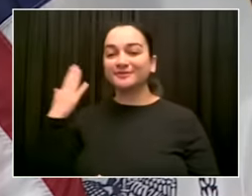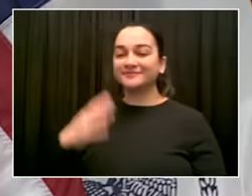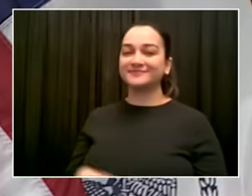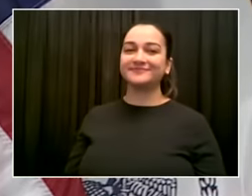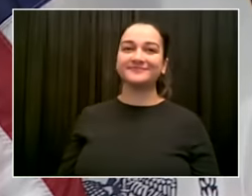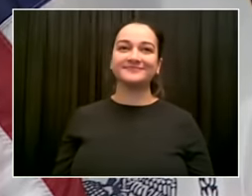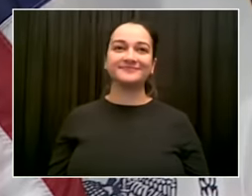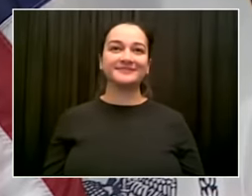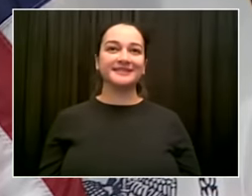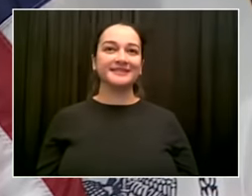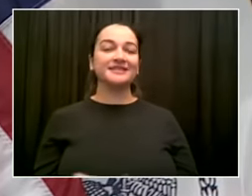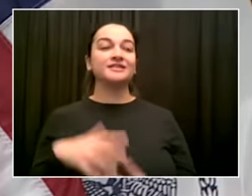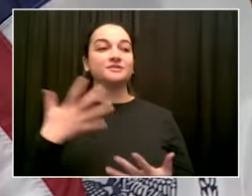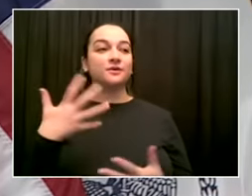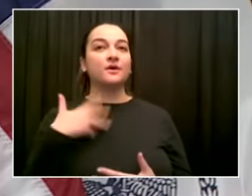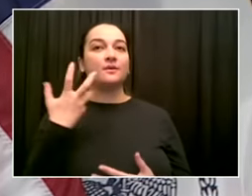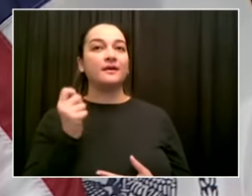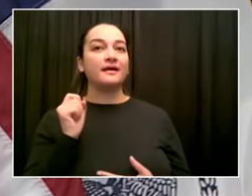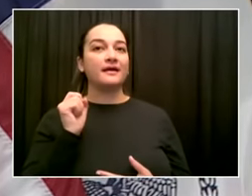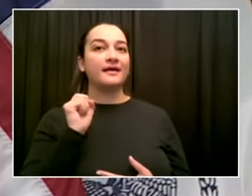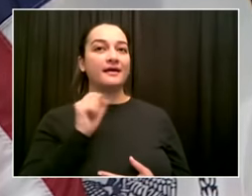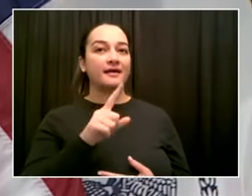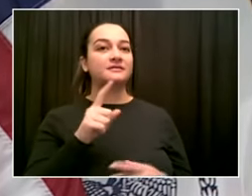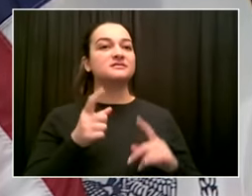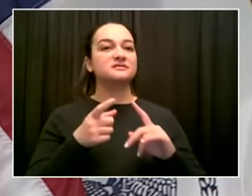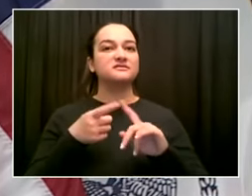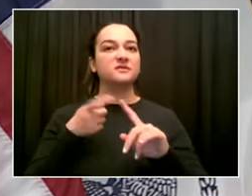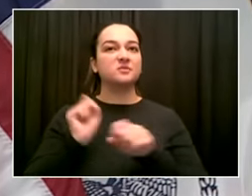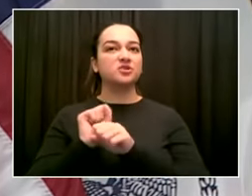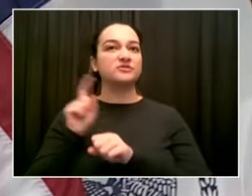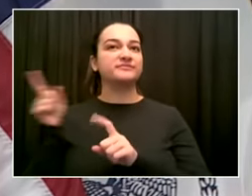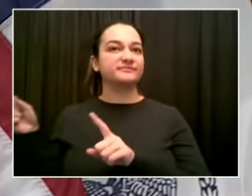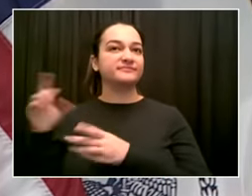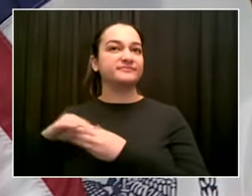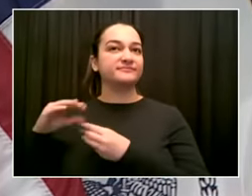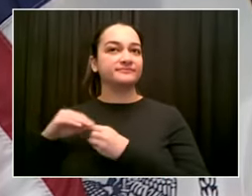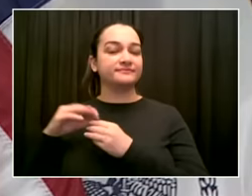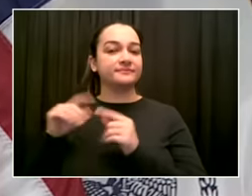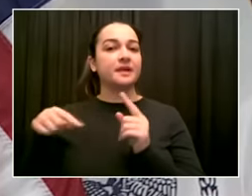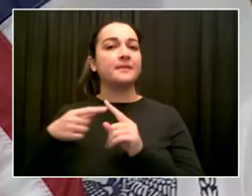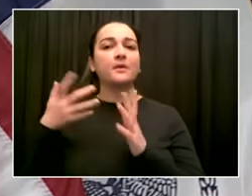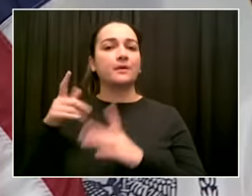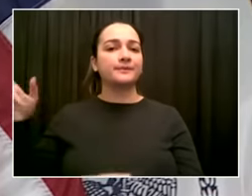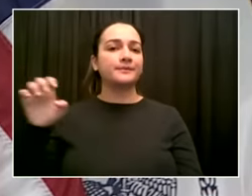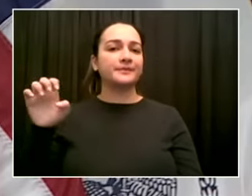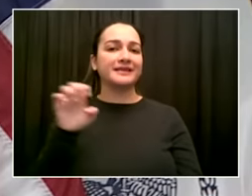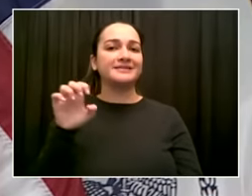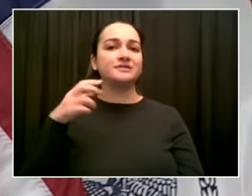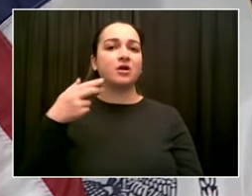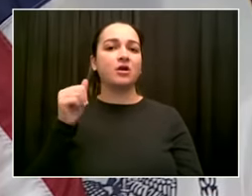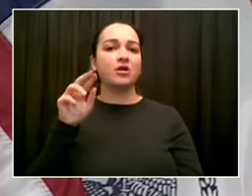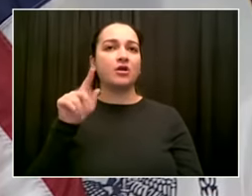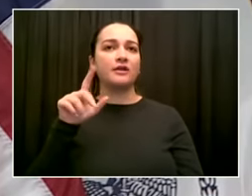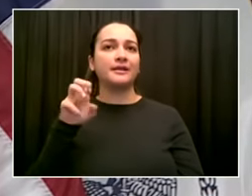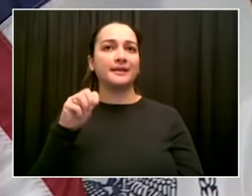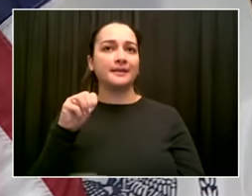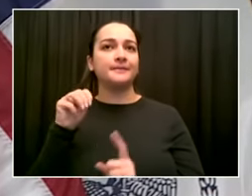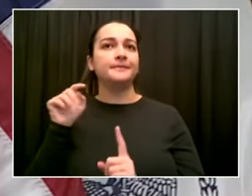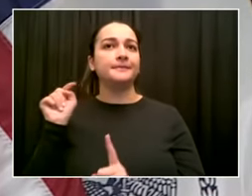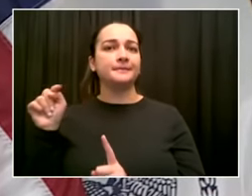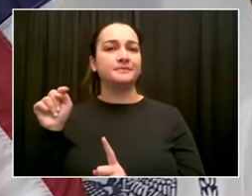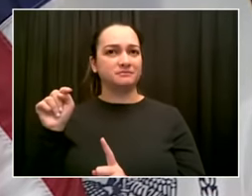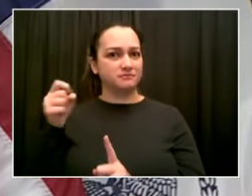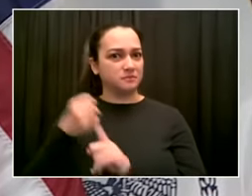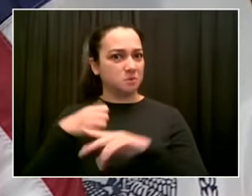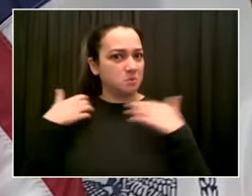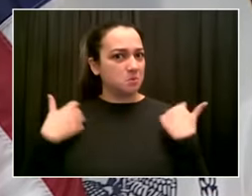It involves East Harlem. As you know, it's the worst part of Manhattan in terms of COVID, but the city hasn't opened any city-run vaccine